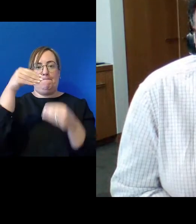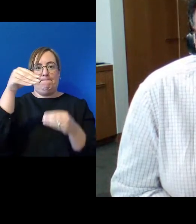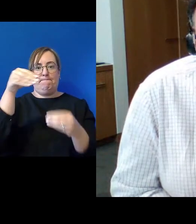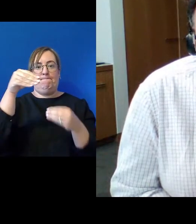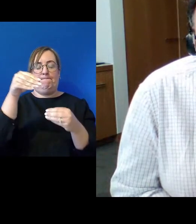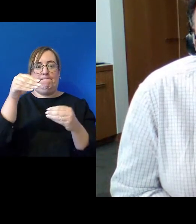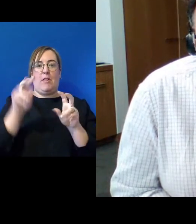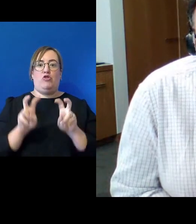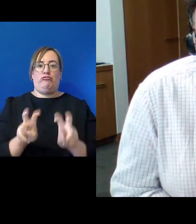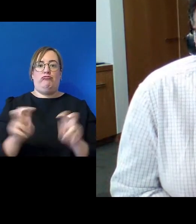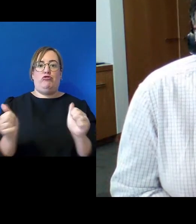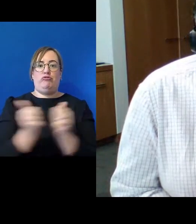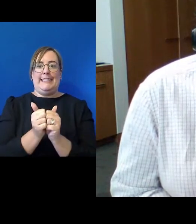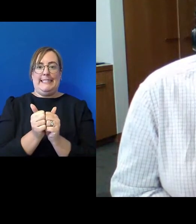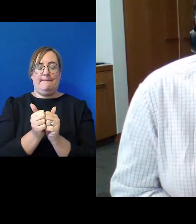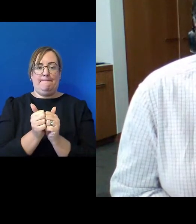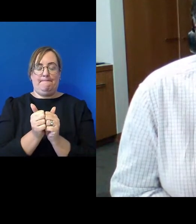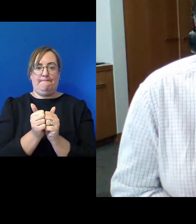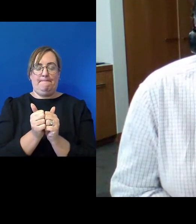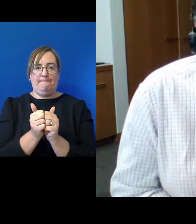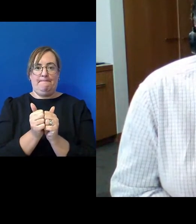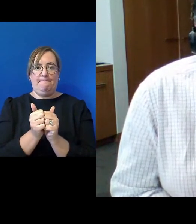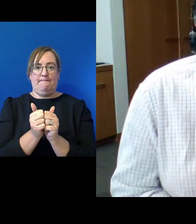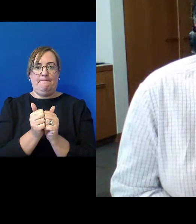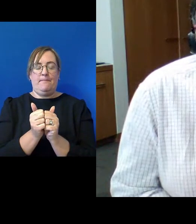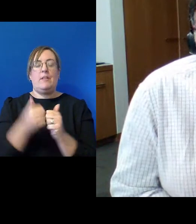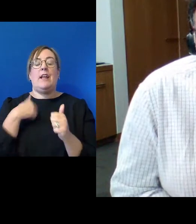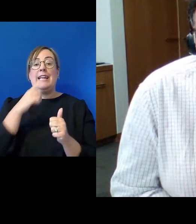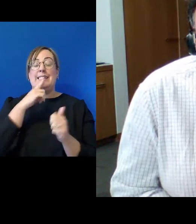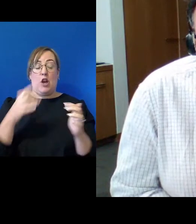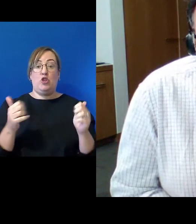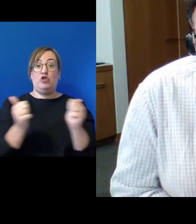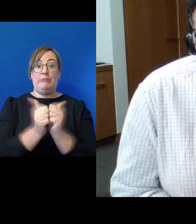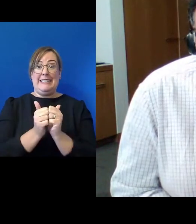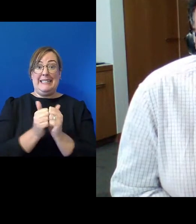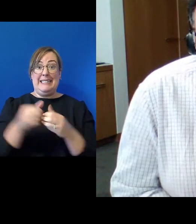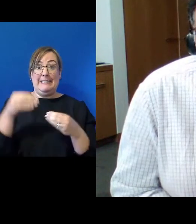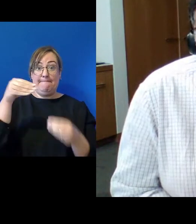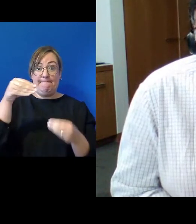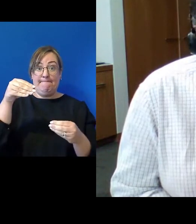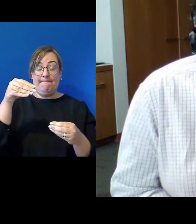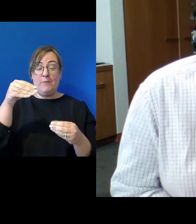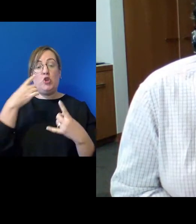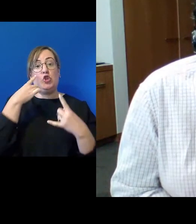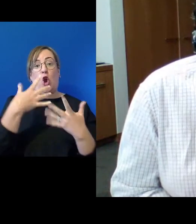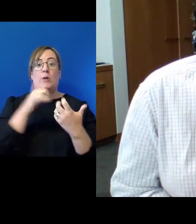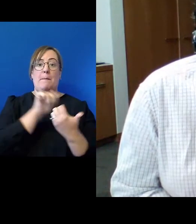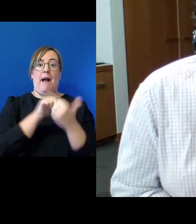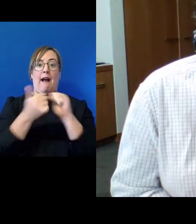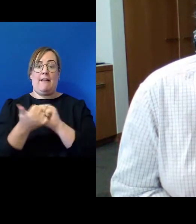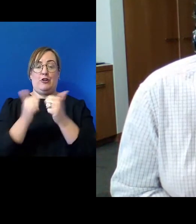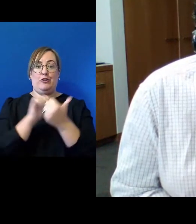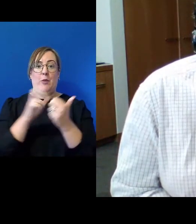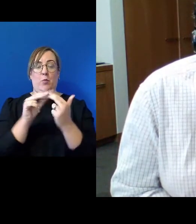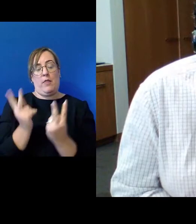history. He said the Treaty of Waitangi represents a partnership between